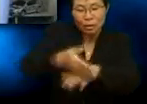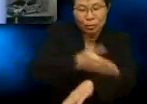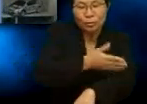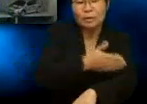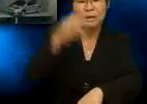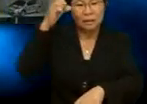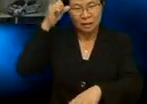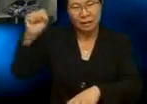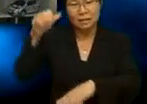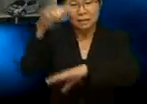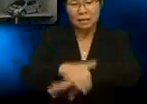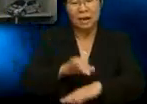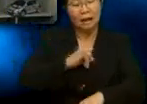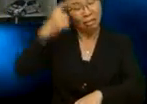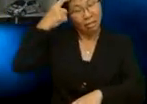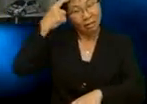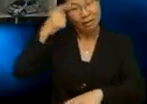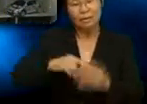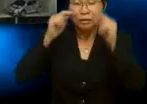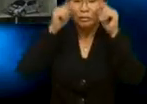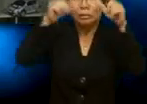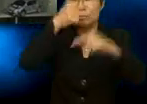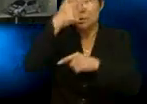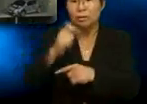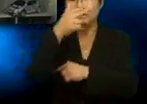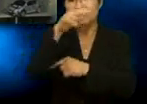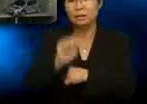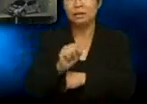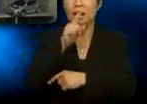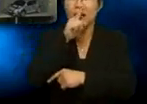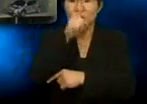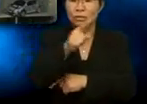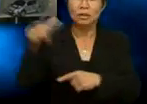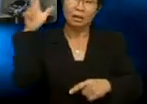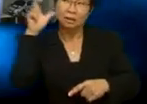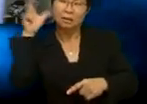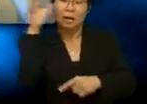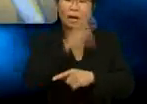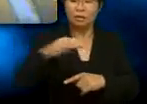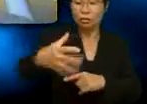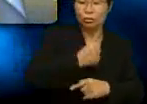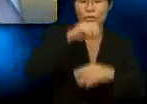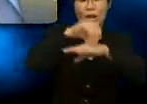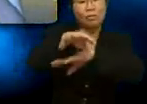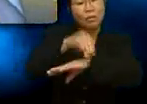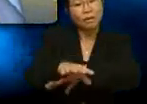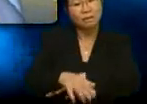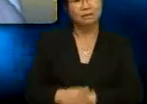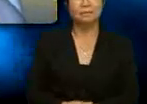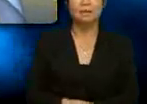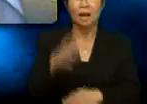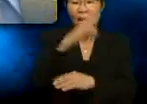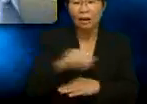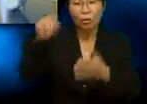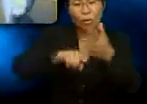I think they were surprised because Gus actually listened and took their advice. And what about